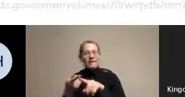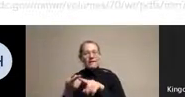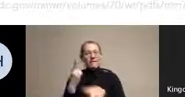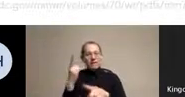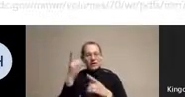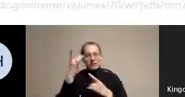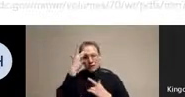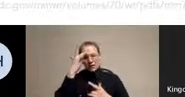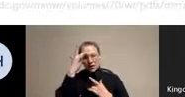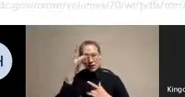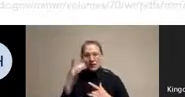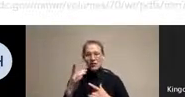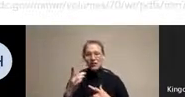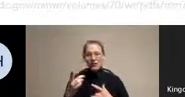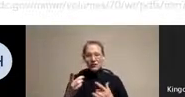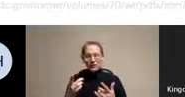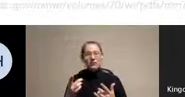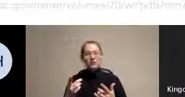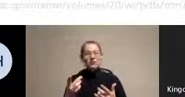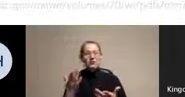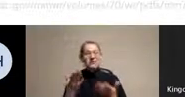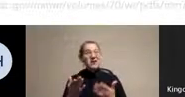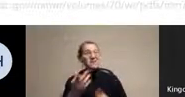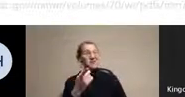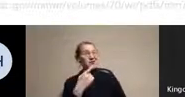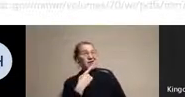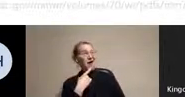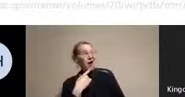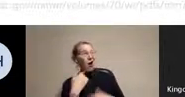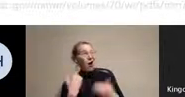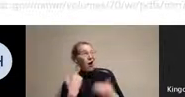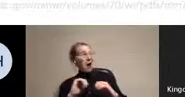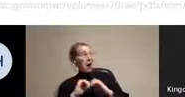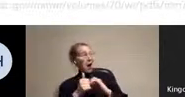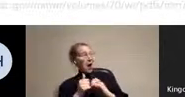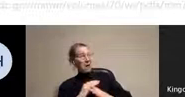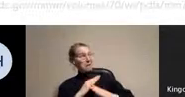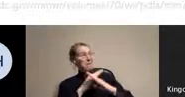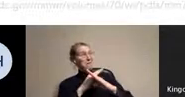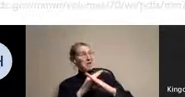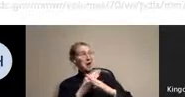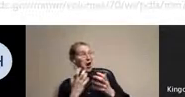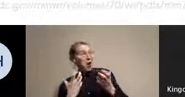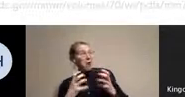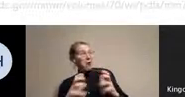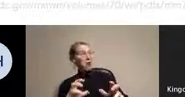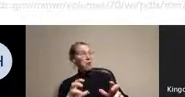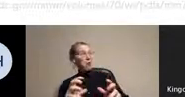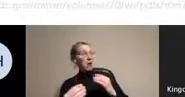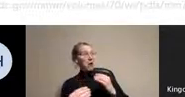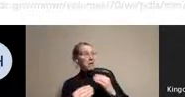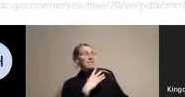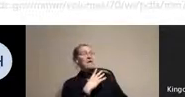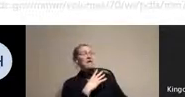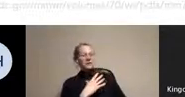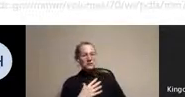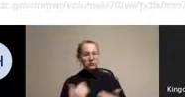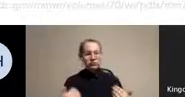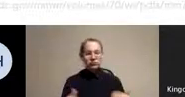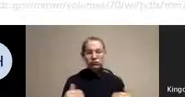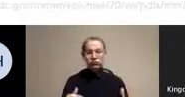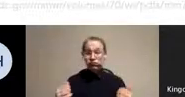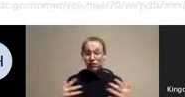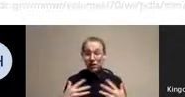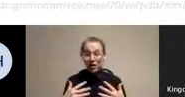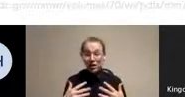You're going to say, wow, how do I prevent XZYL? How do I make sure it doesn't actually affect us? It really sends a bit of a chill down one's spine, right? But it's